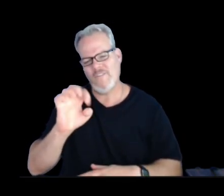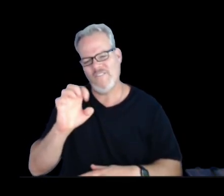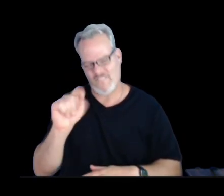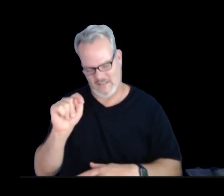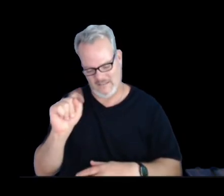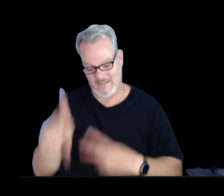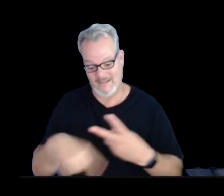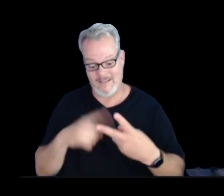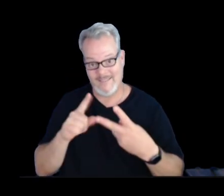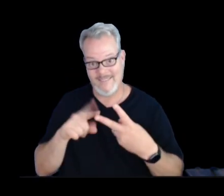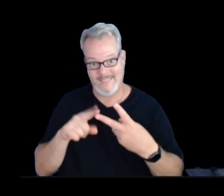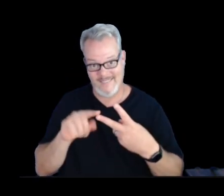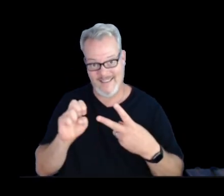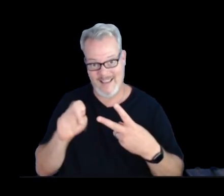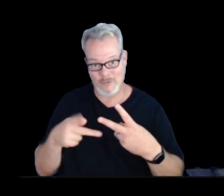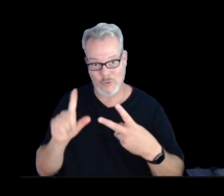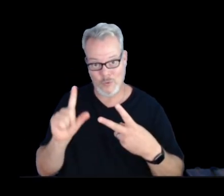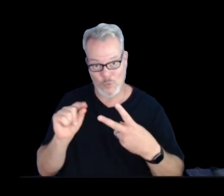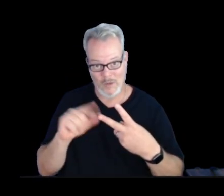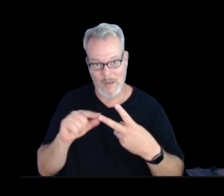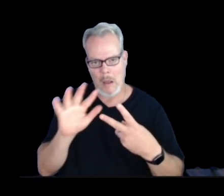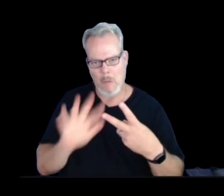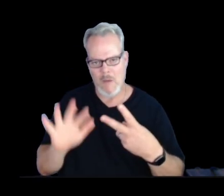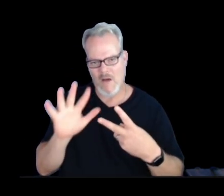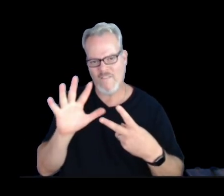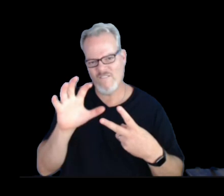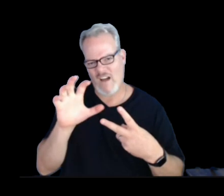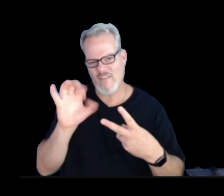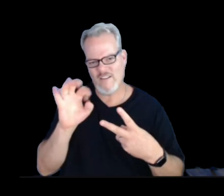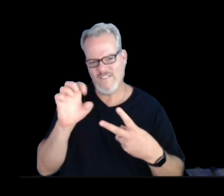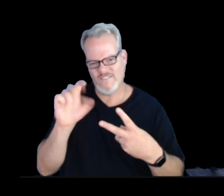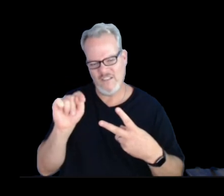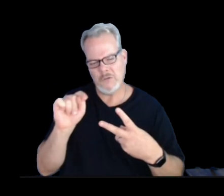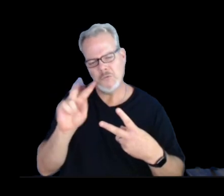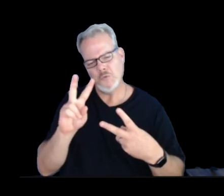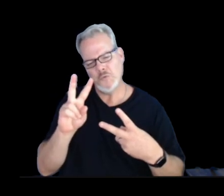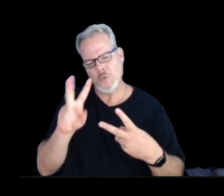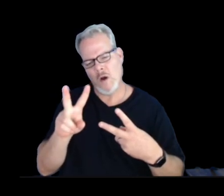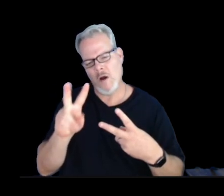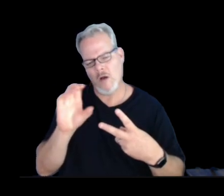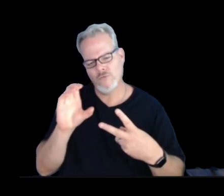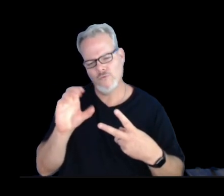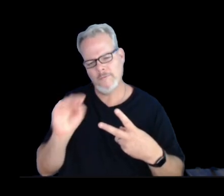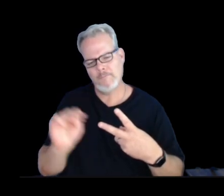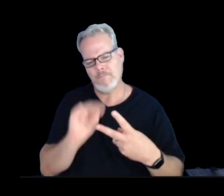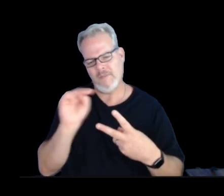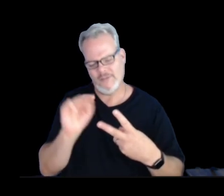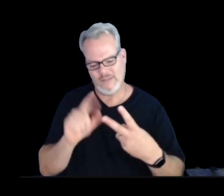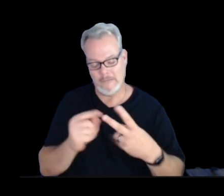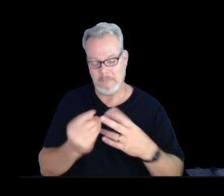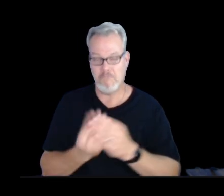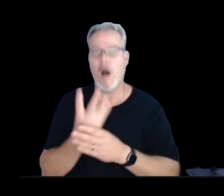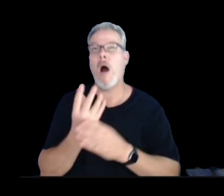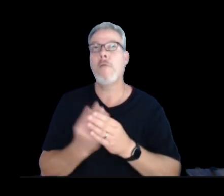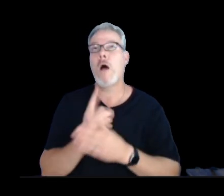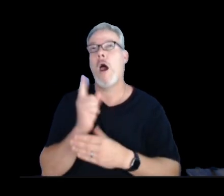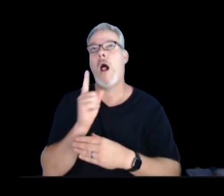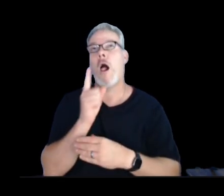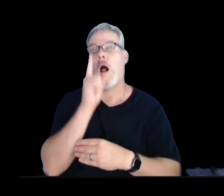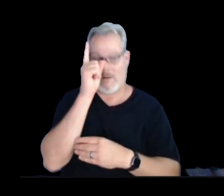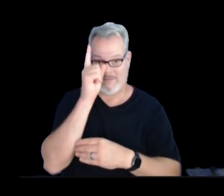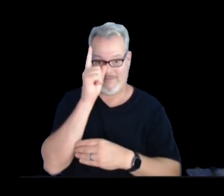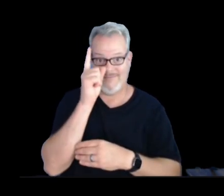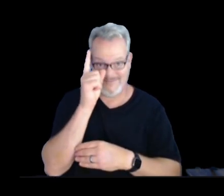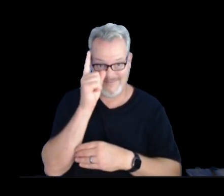around 500 feet, 200 meters at its peak. So that's in the same ballpark as our previous ones and higher than our